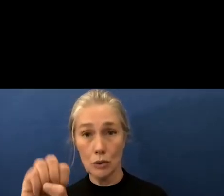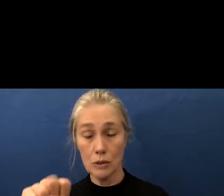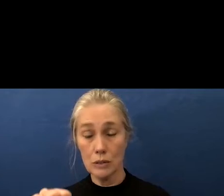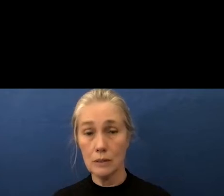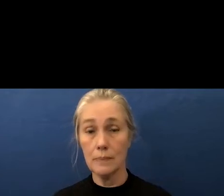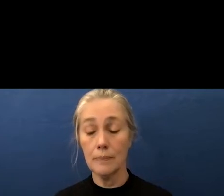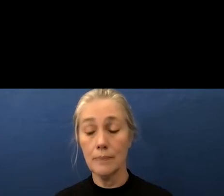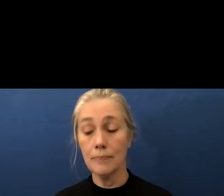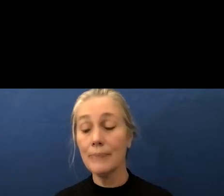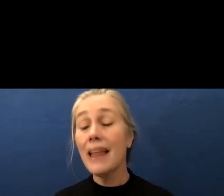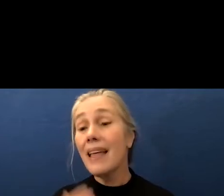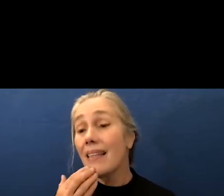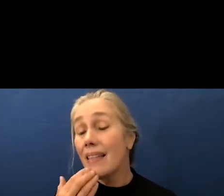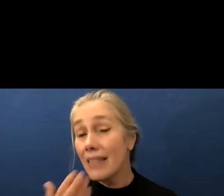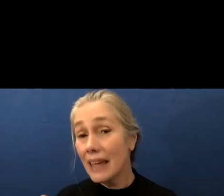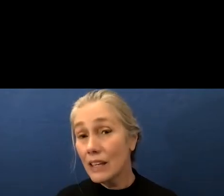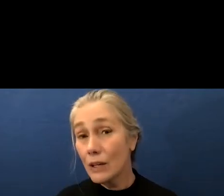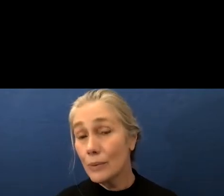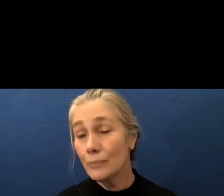thank you